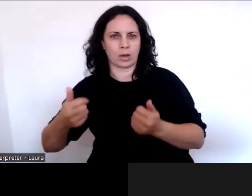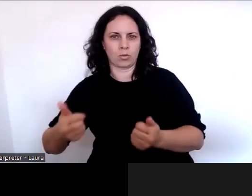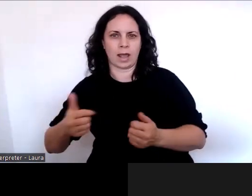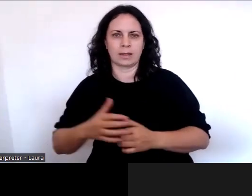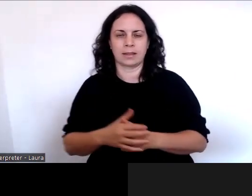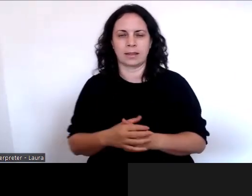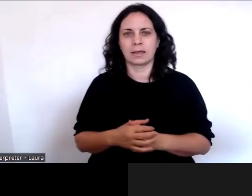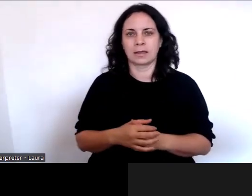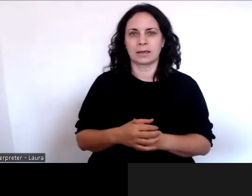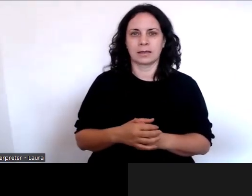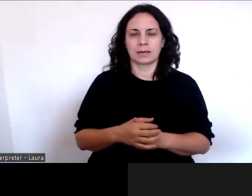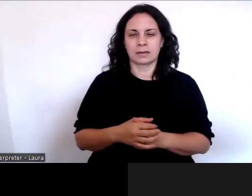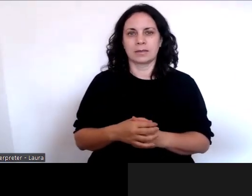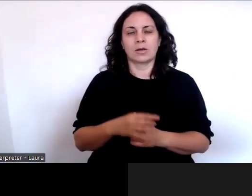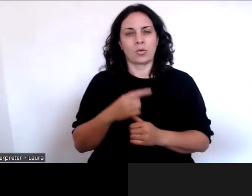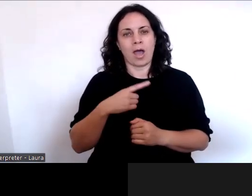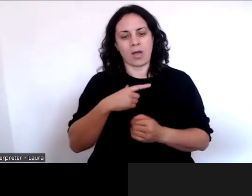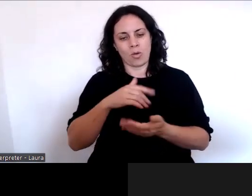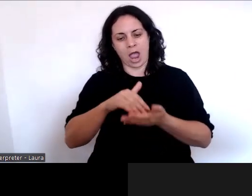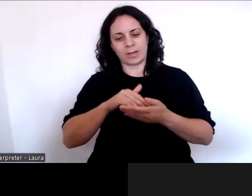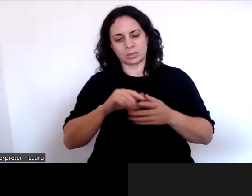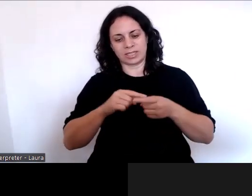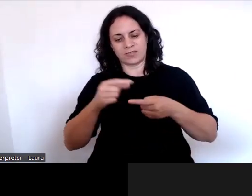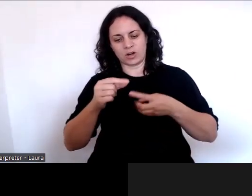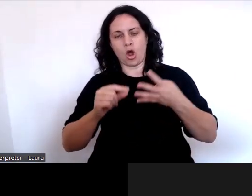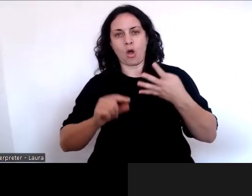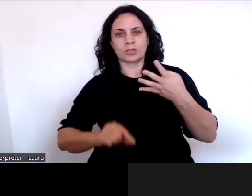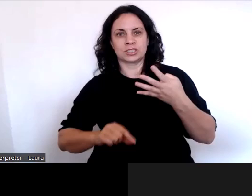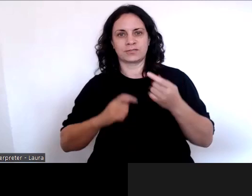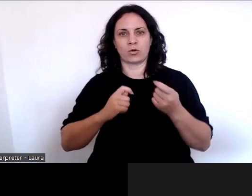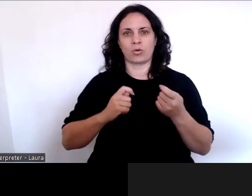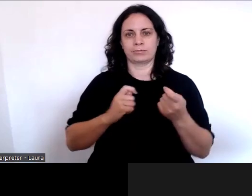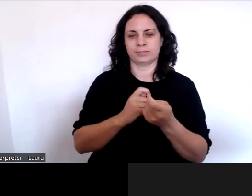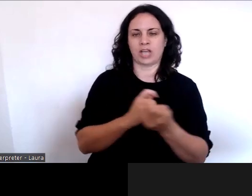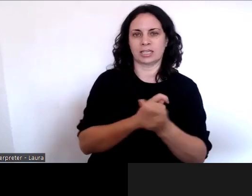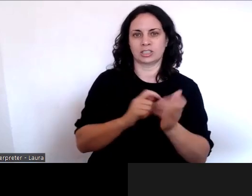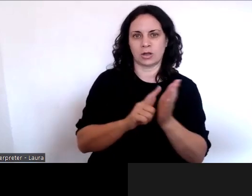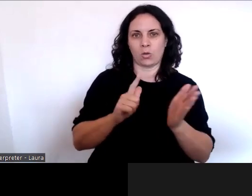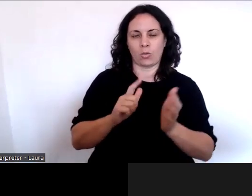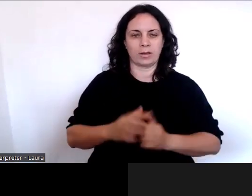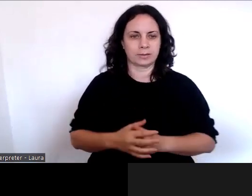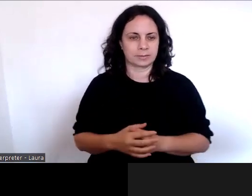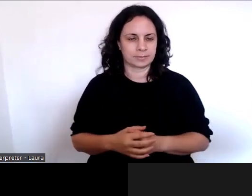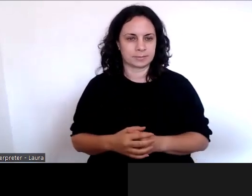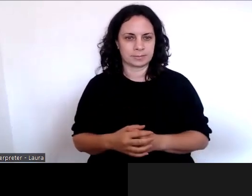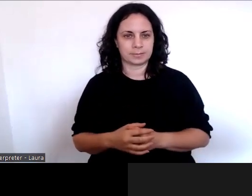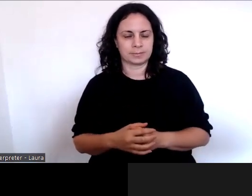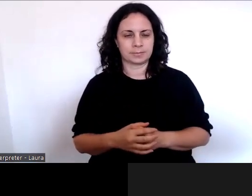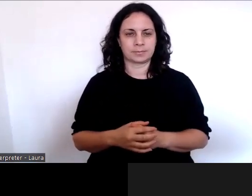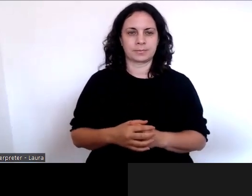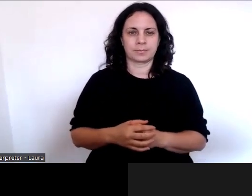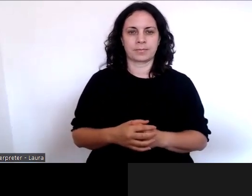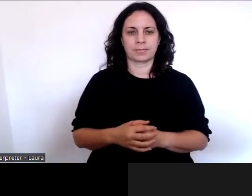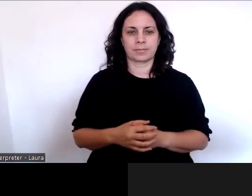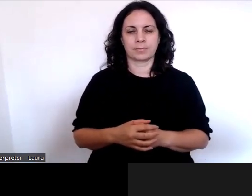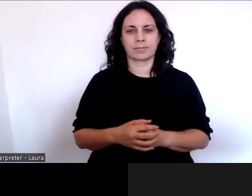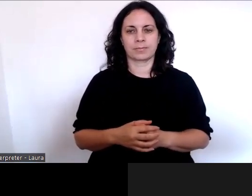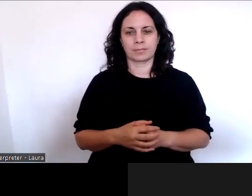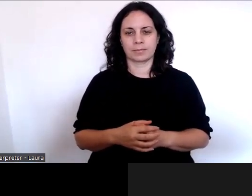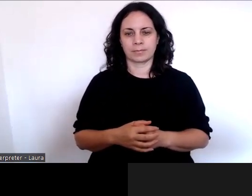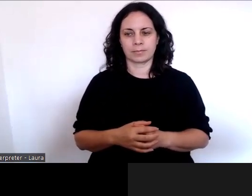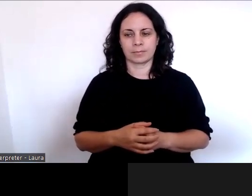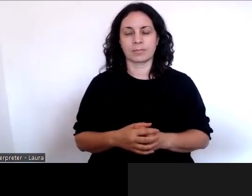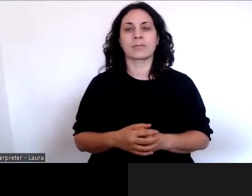for reform. I just add to that that one of our expert